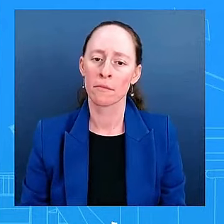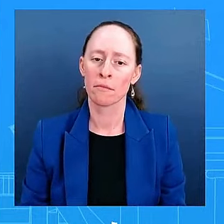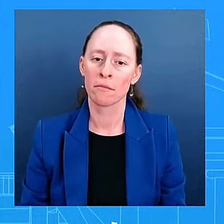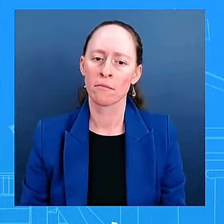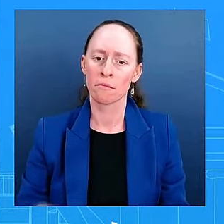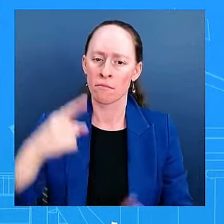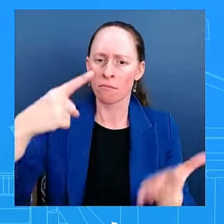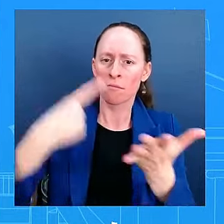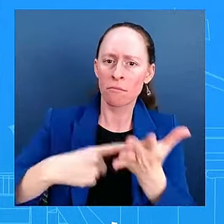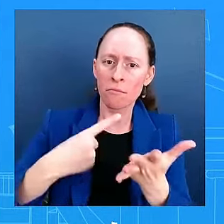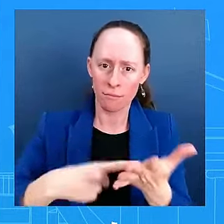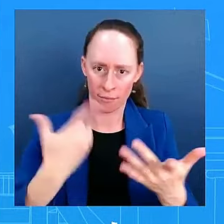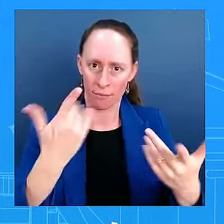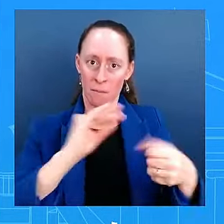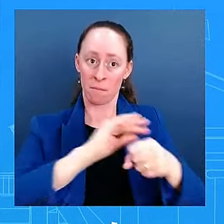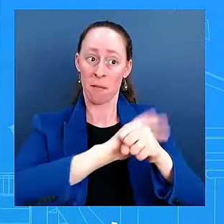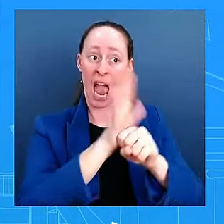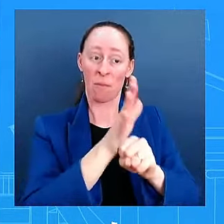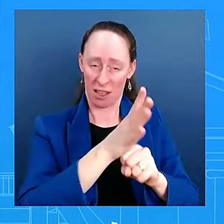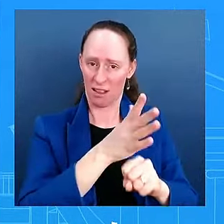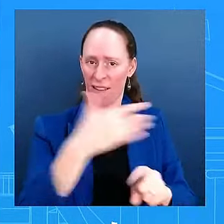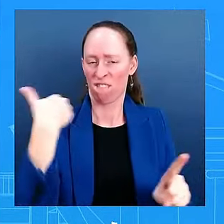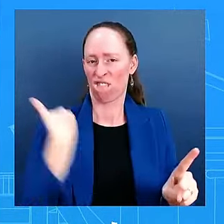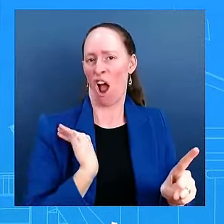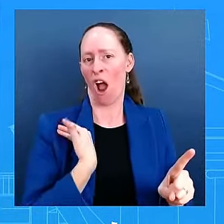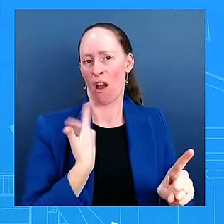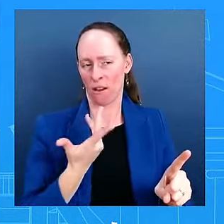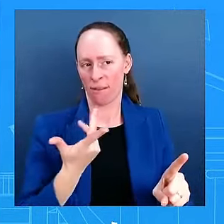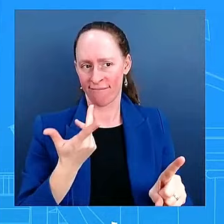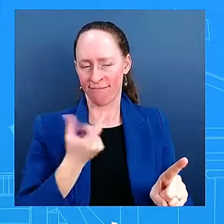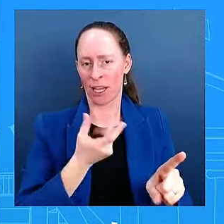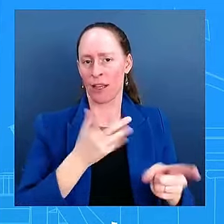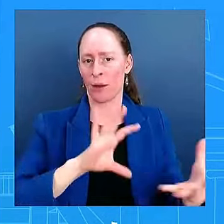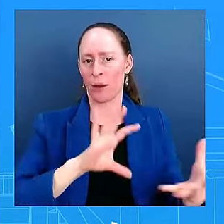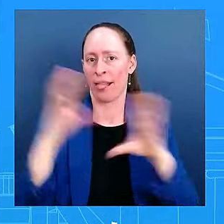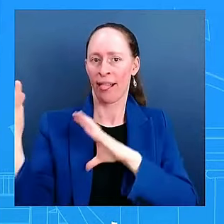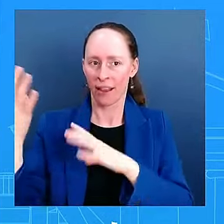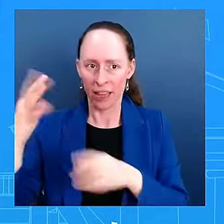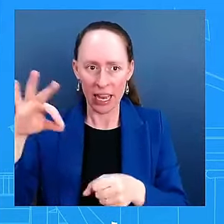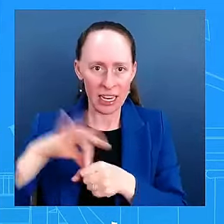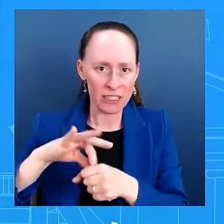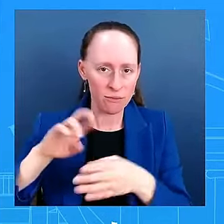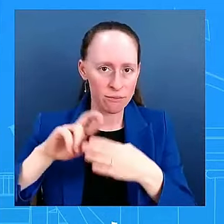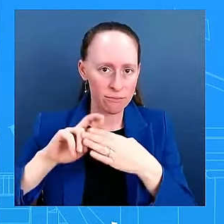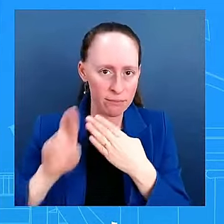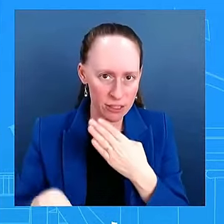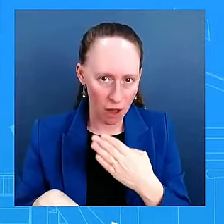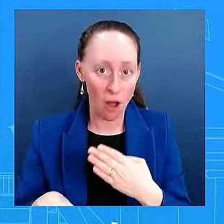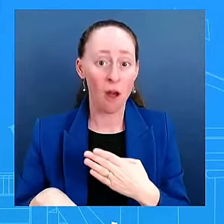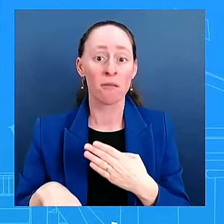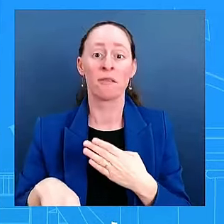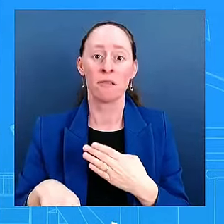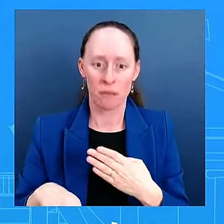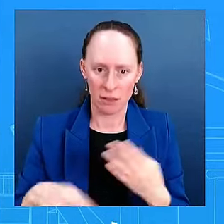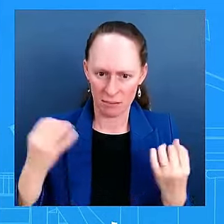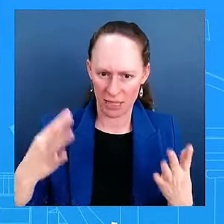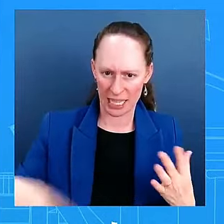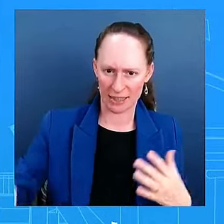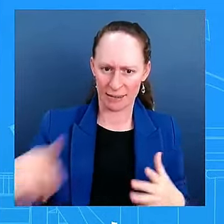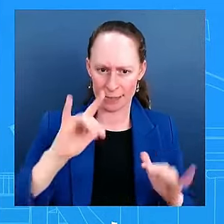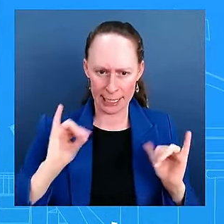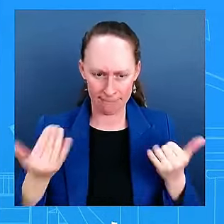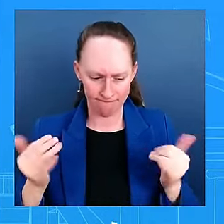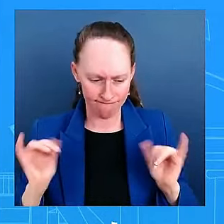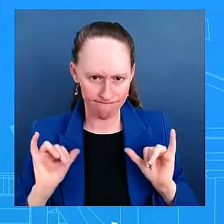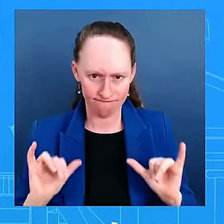And it sounds like that is being looked at internally as potentially one of the causes of this outcome. But Richie